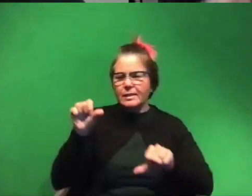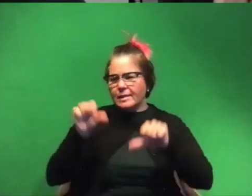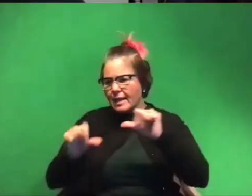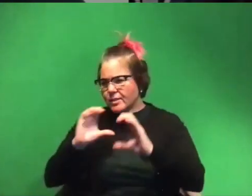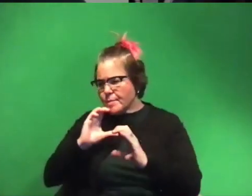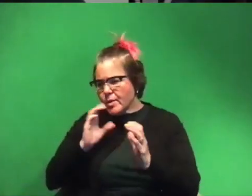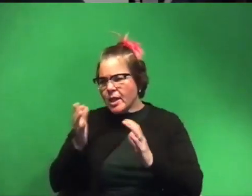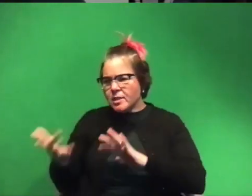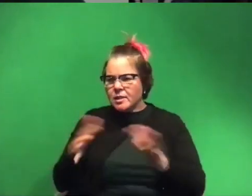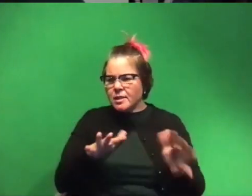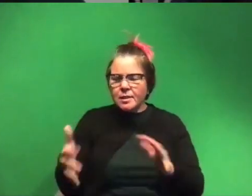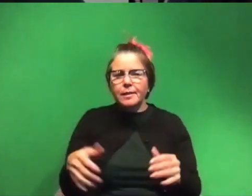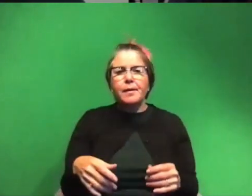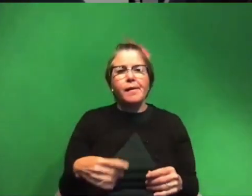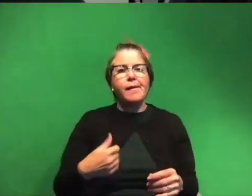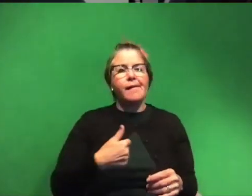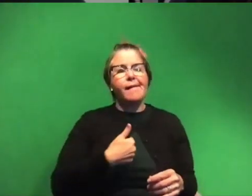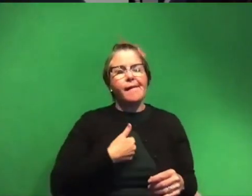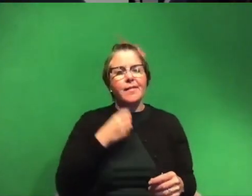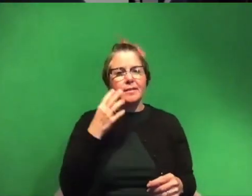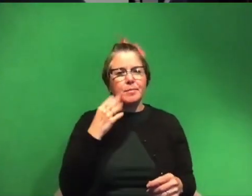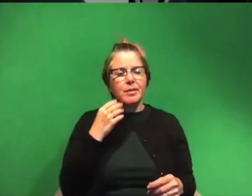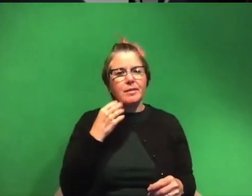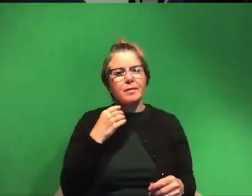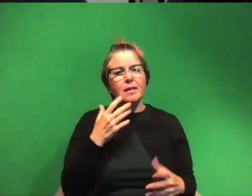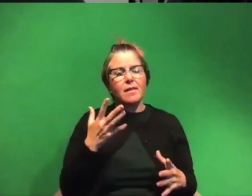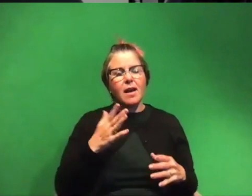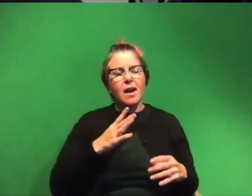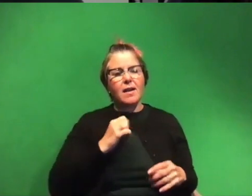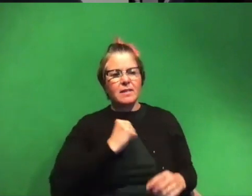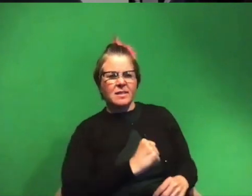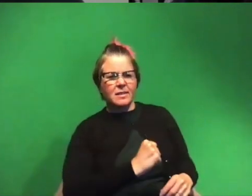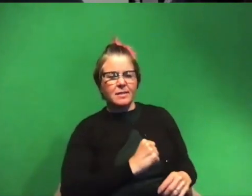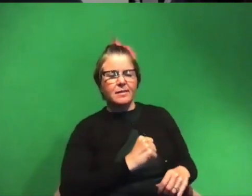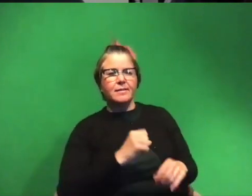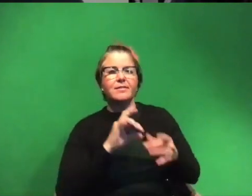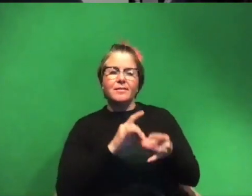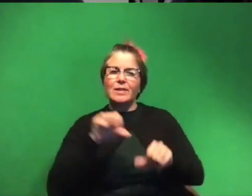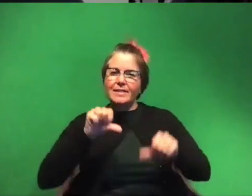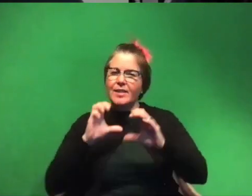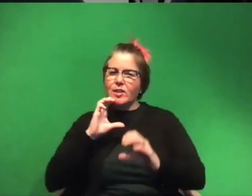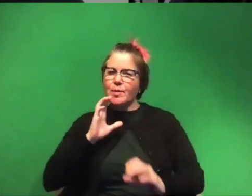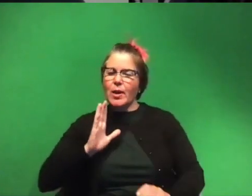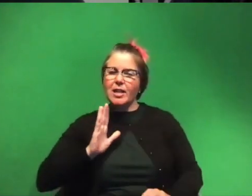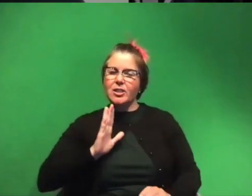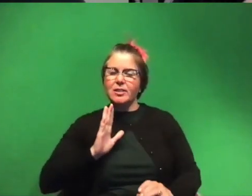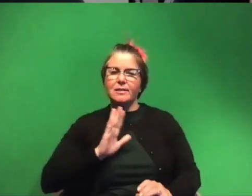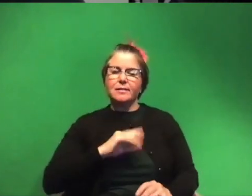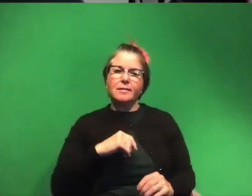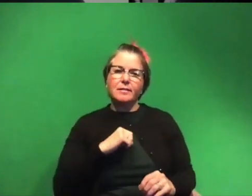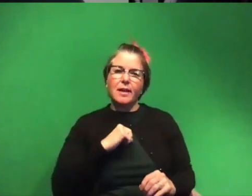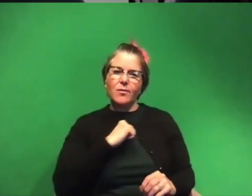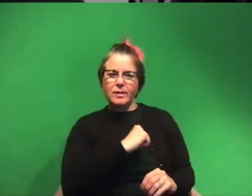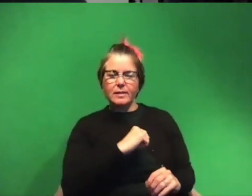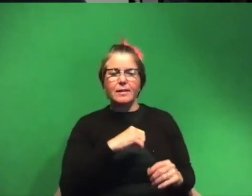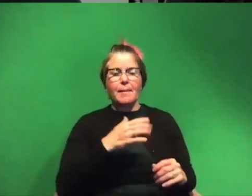and i experienced a fair amount of of pushback um on science communication while i was um my day